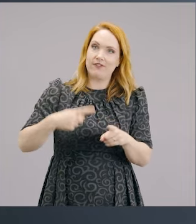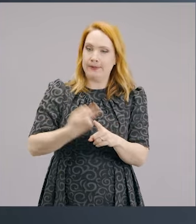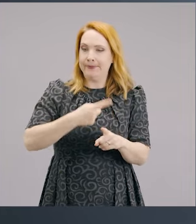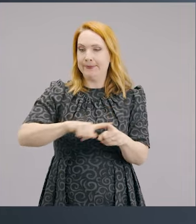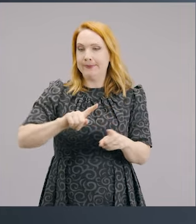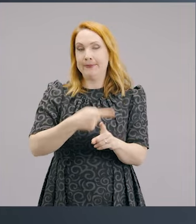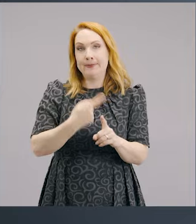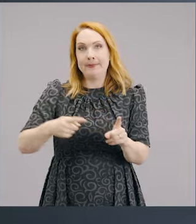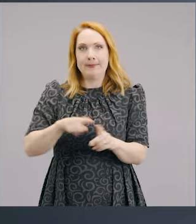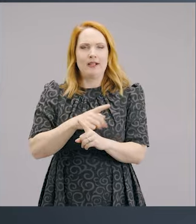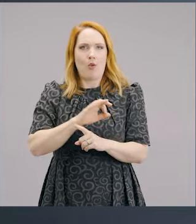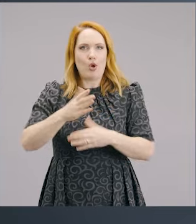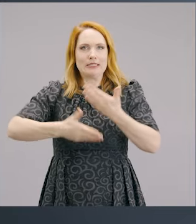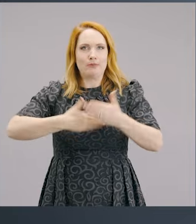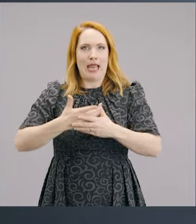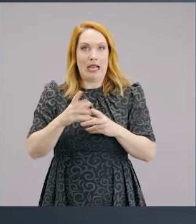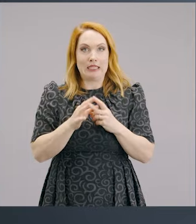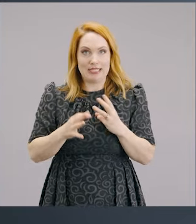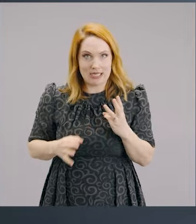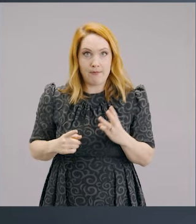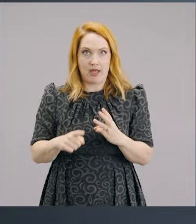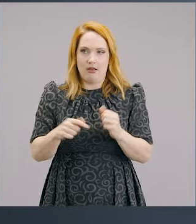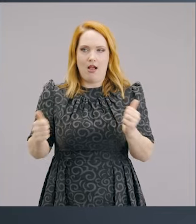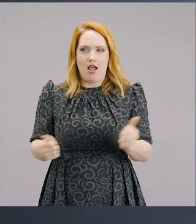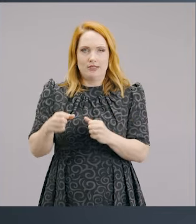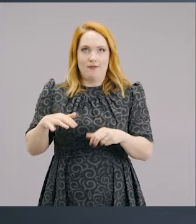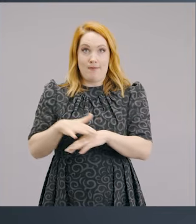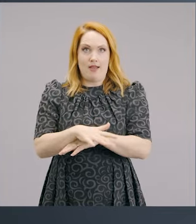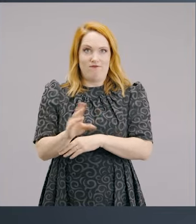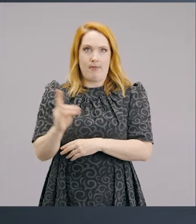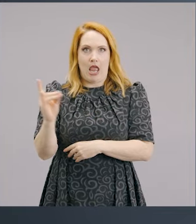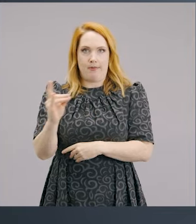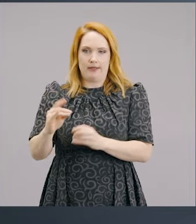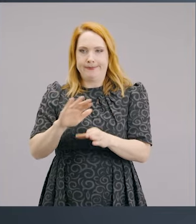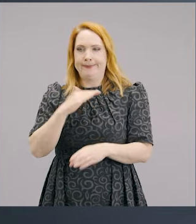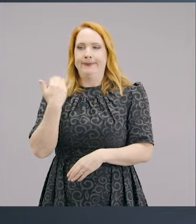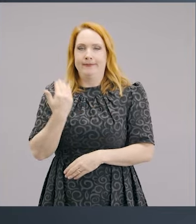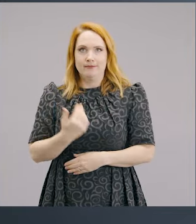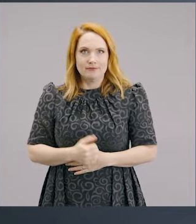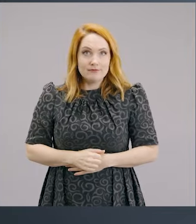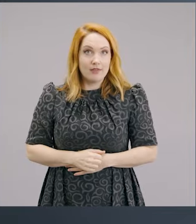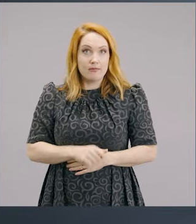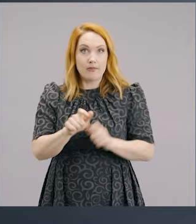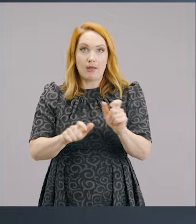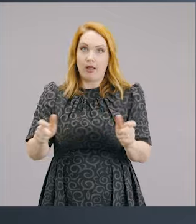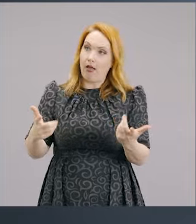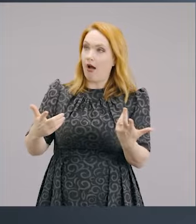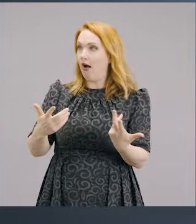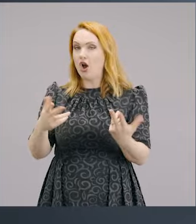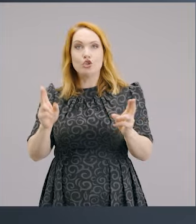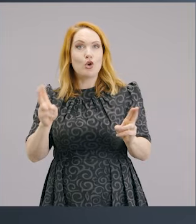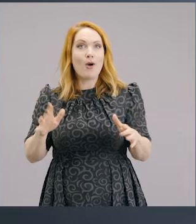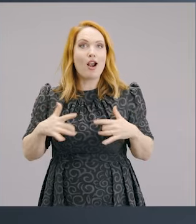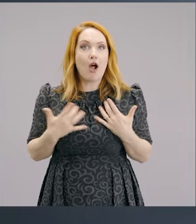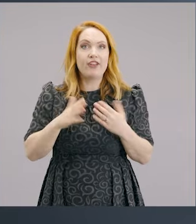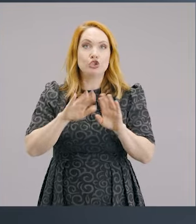knife and we would be, I won't go through the details, but let's just say there would be a lot of blood and people must have got